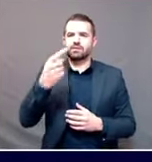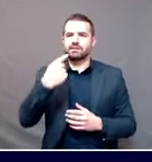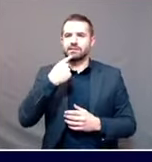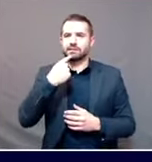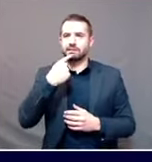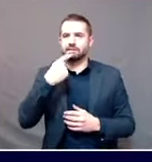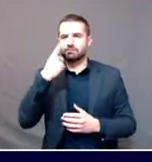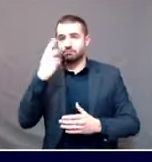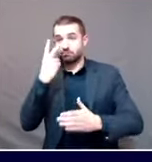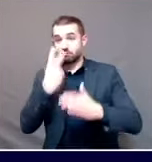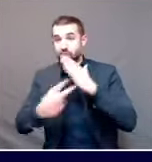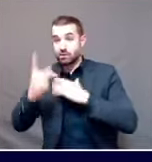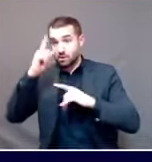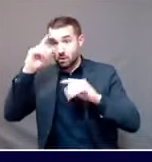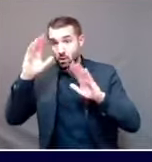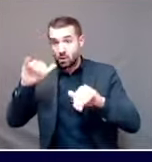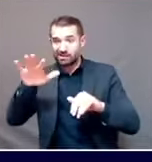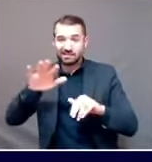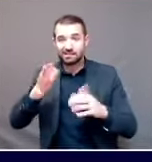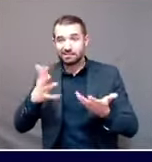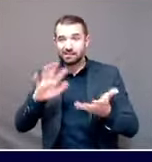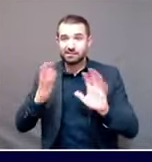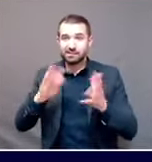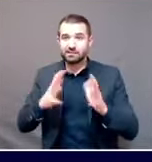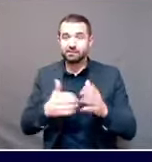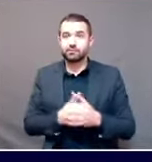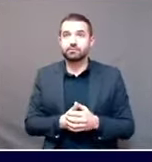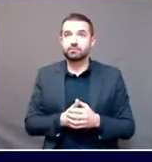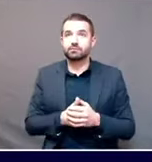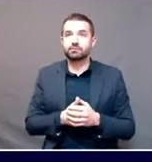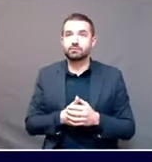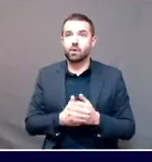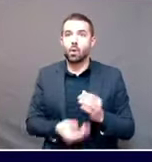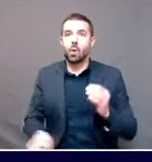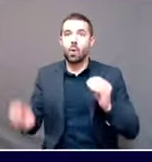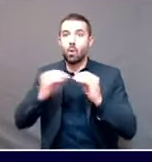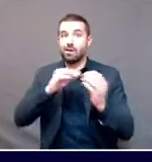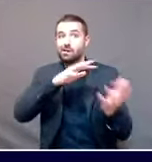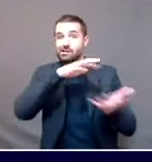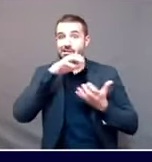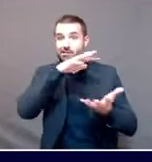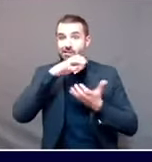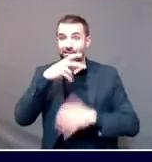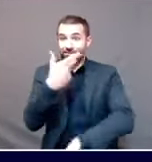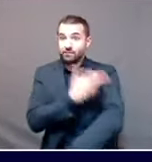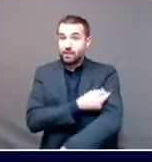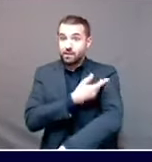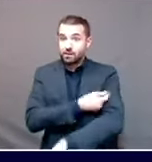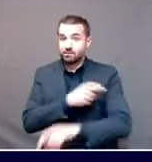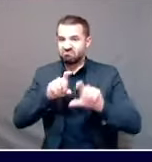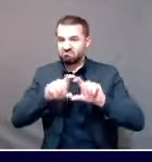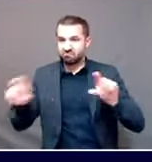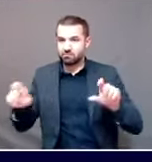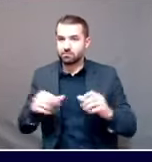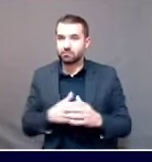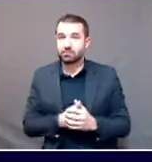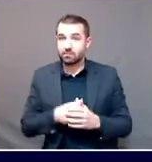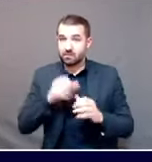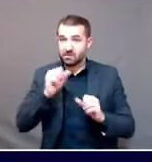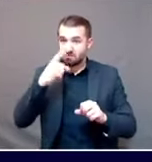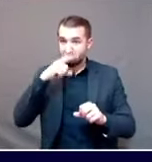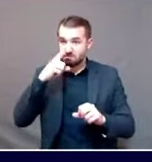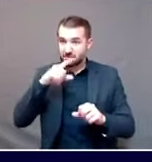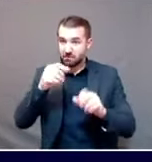shipments of vaccines. And I'm wondering if you could elaborate on that a little bit. You said this will just be the initial.